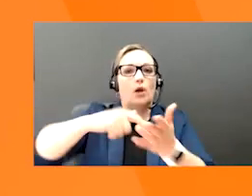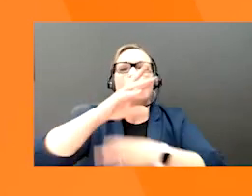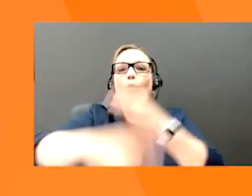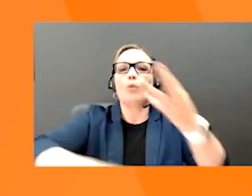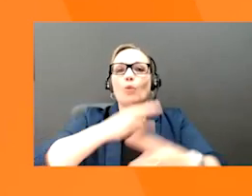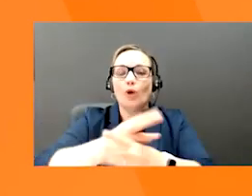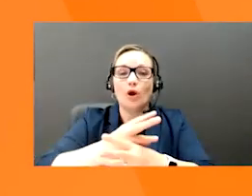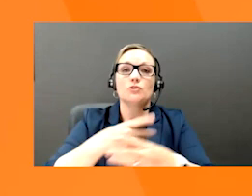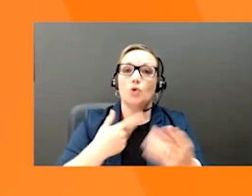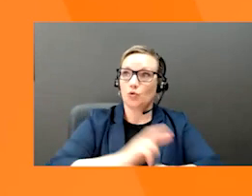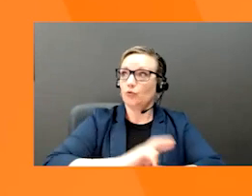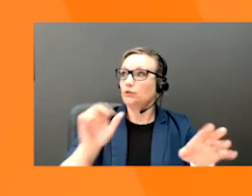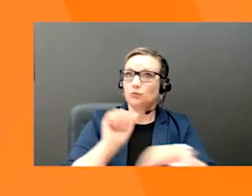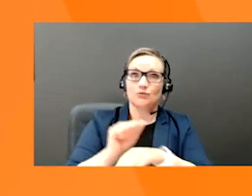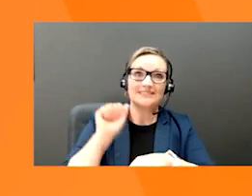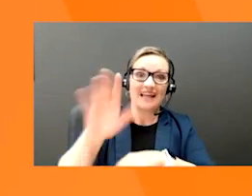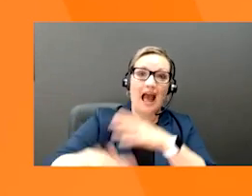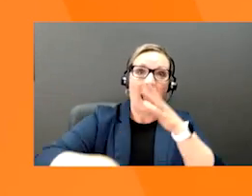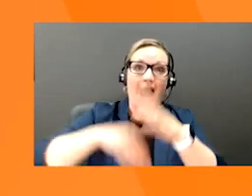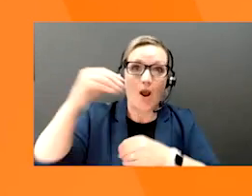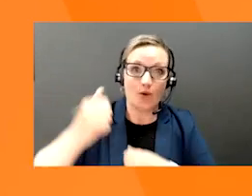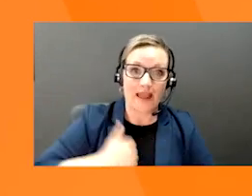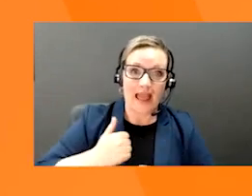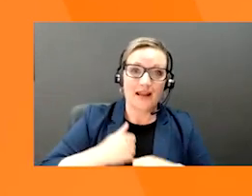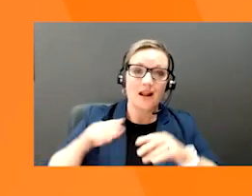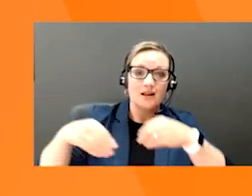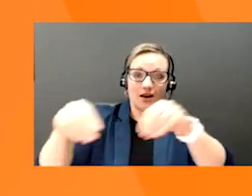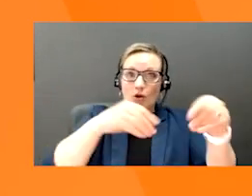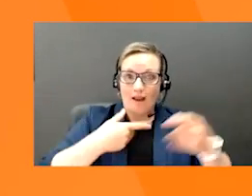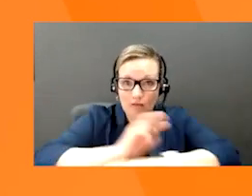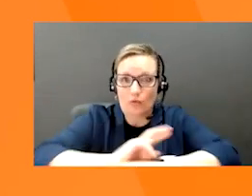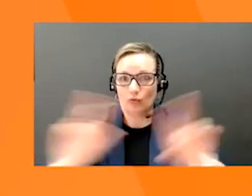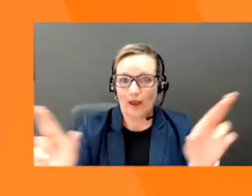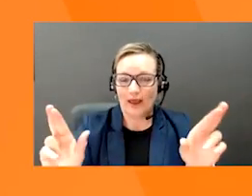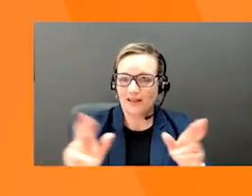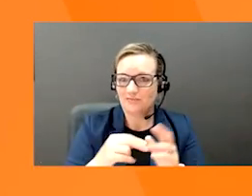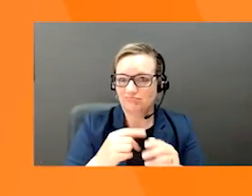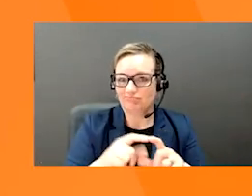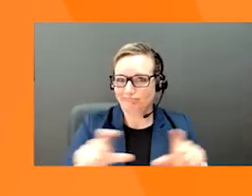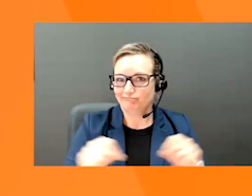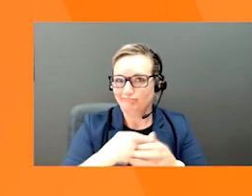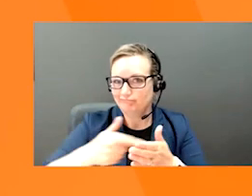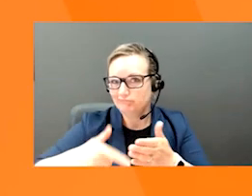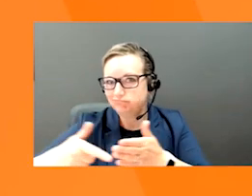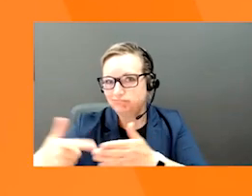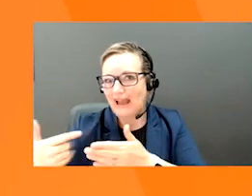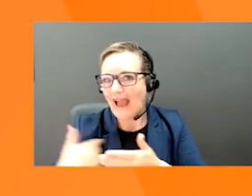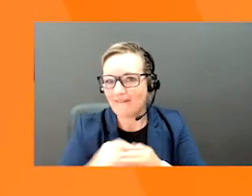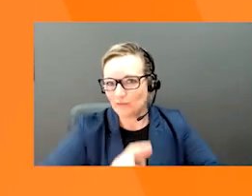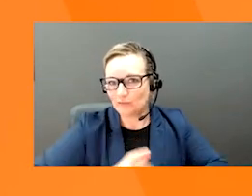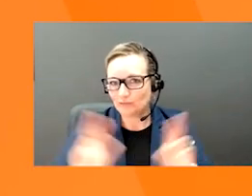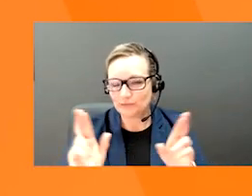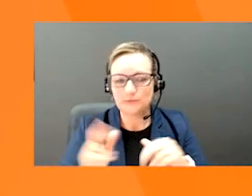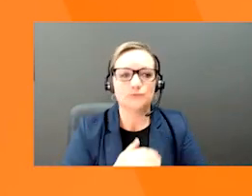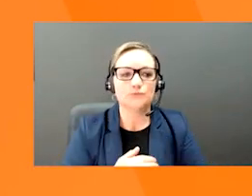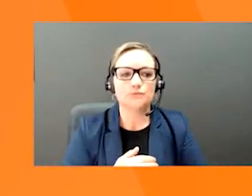So when you're ready to export your products, you already have the barcodes you need. And with a GS1 barcode, you don't have to worry about